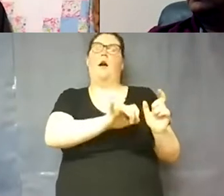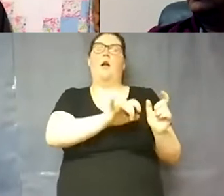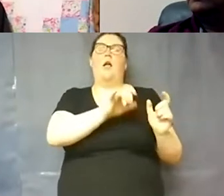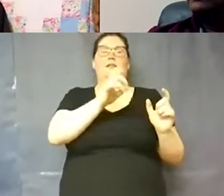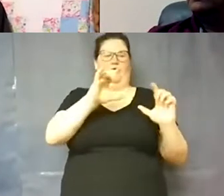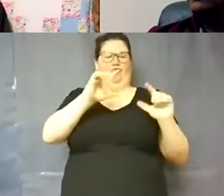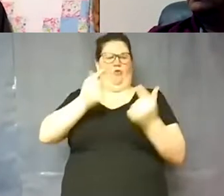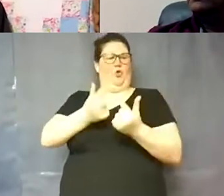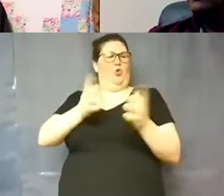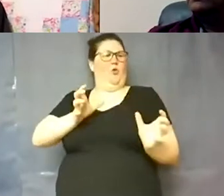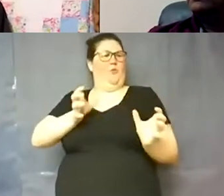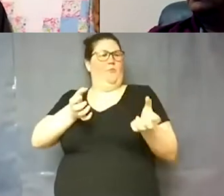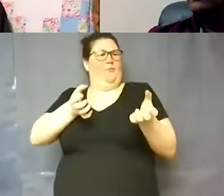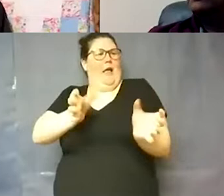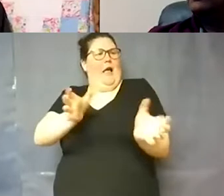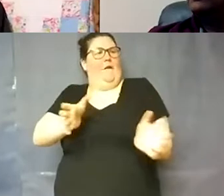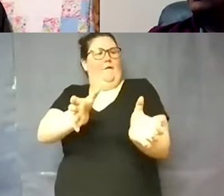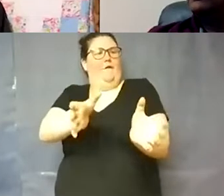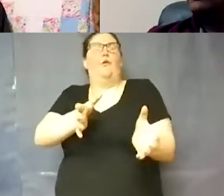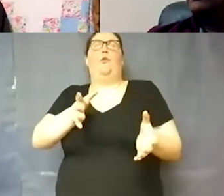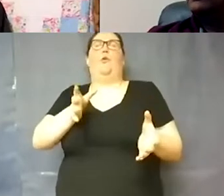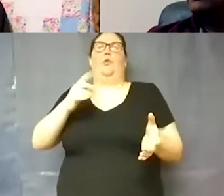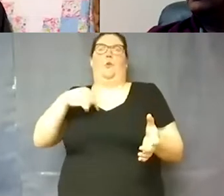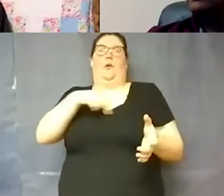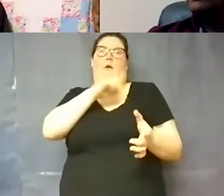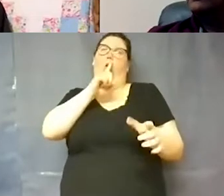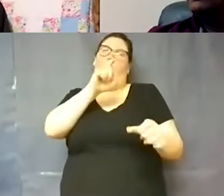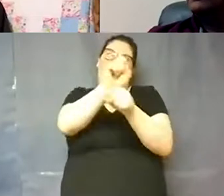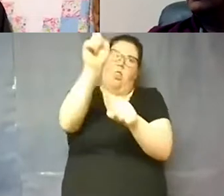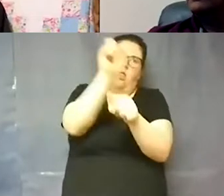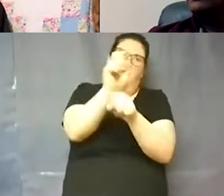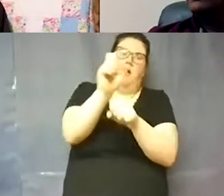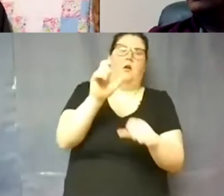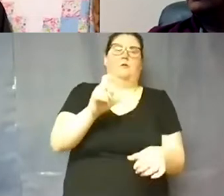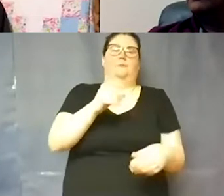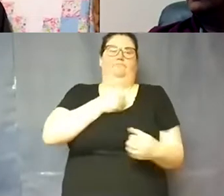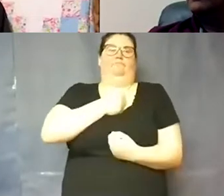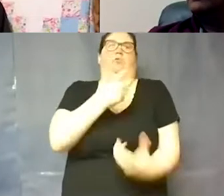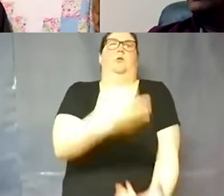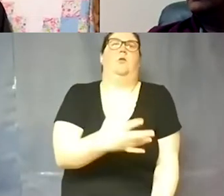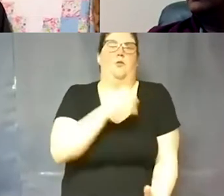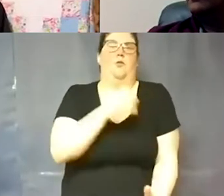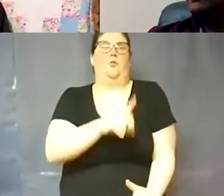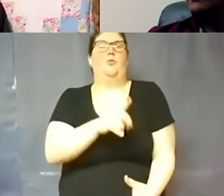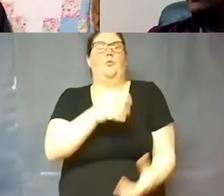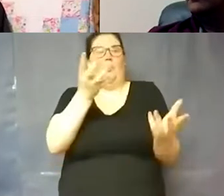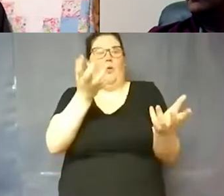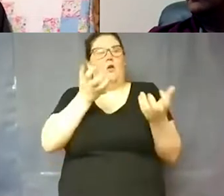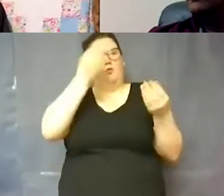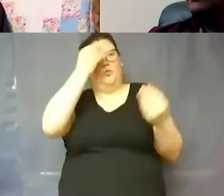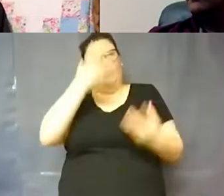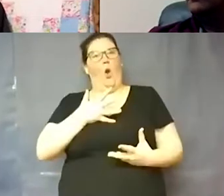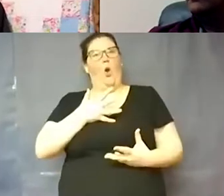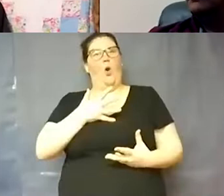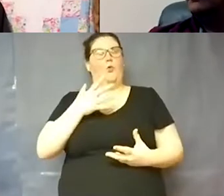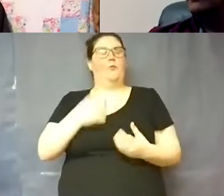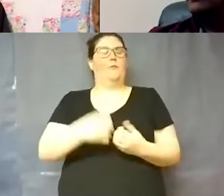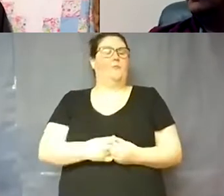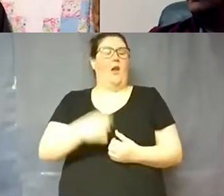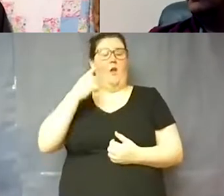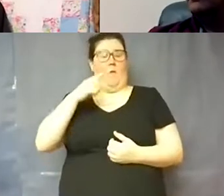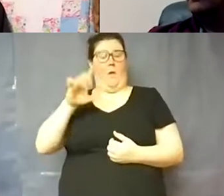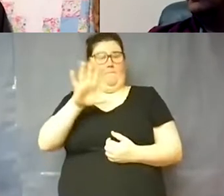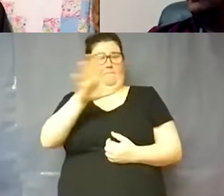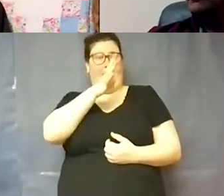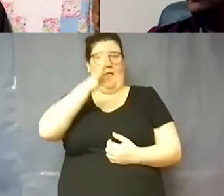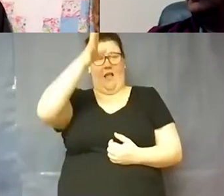poured our souls into the last several months. So we would we would definitely want to be notified. Right. And for you parents out there, if